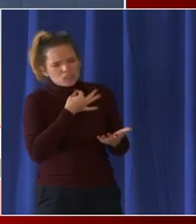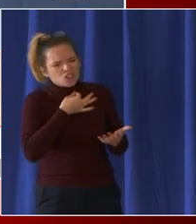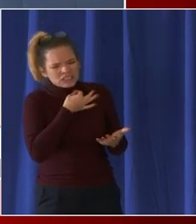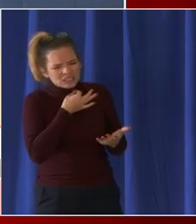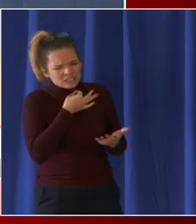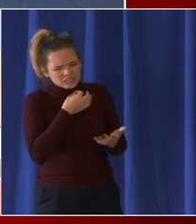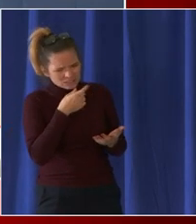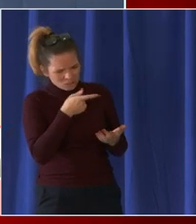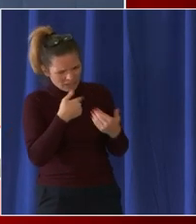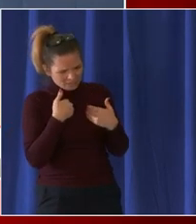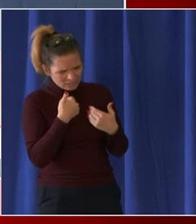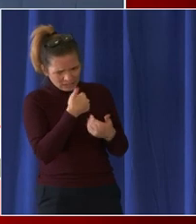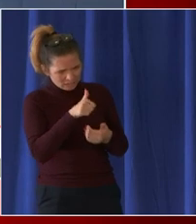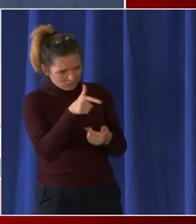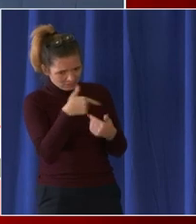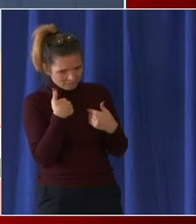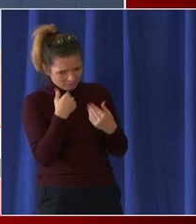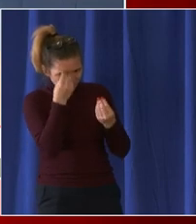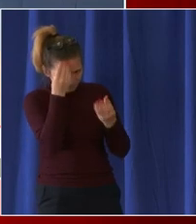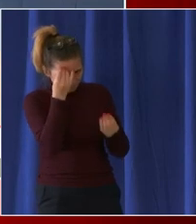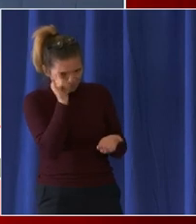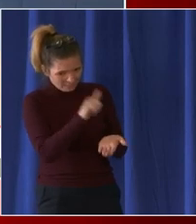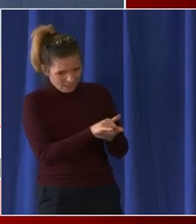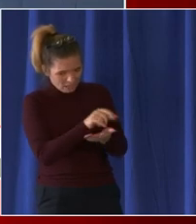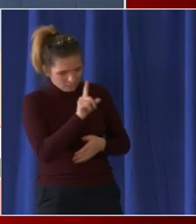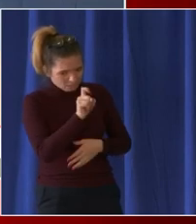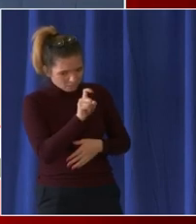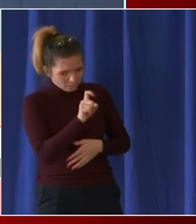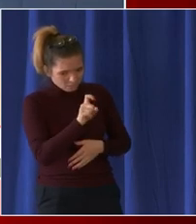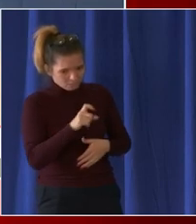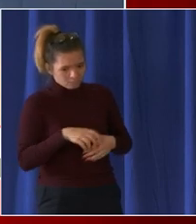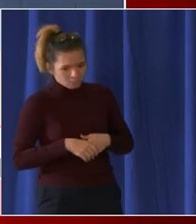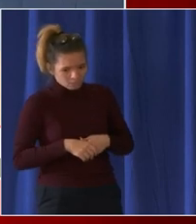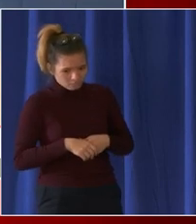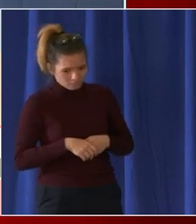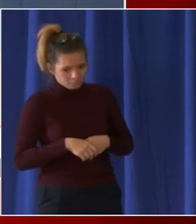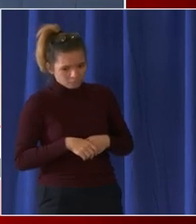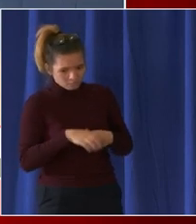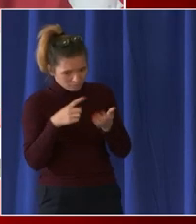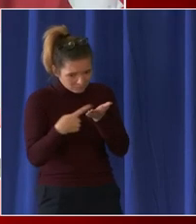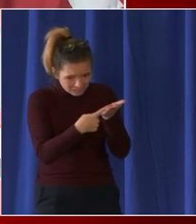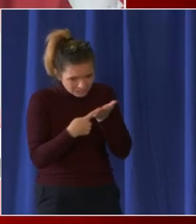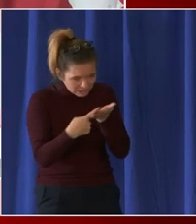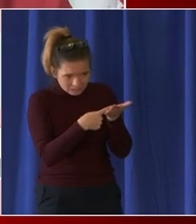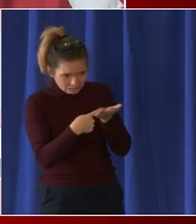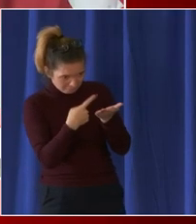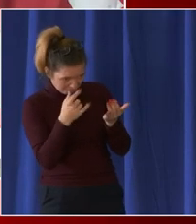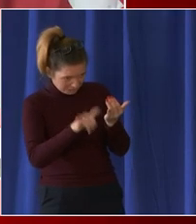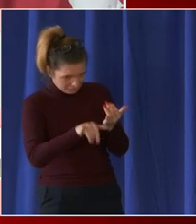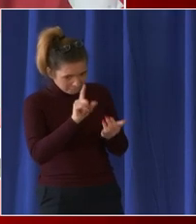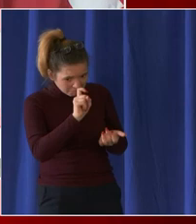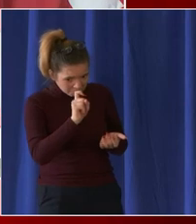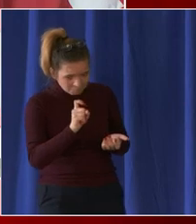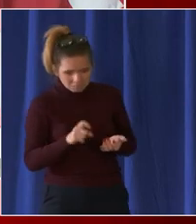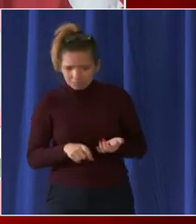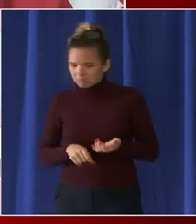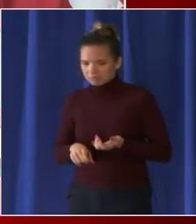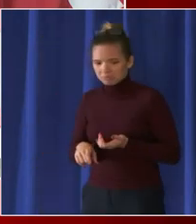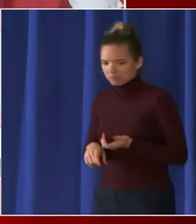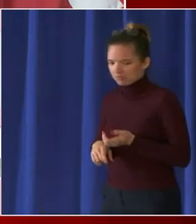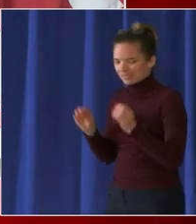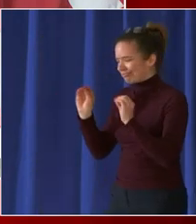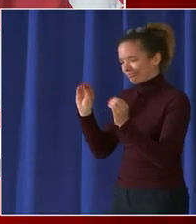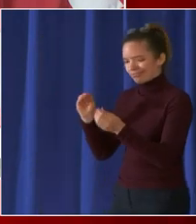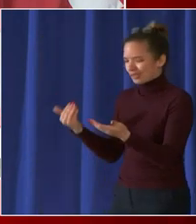on on when that will be implemented i don't have an update for you today but we will shortly and we continue those